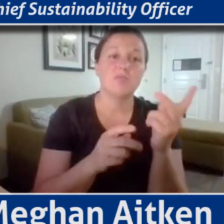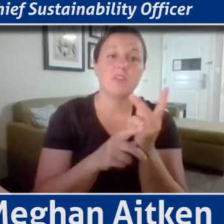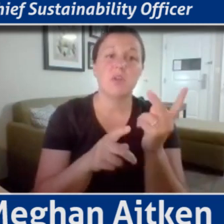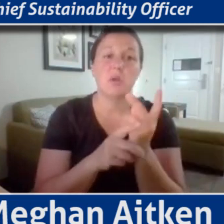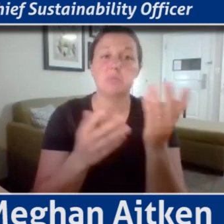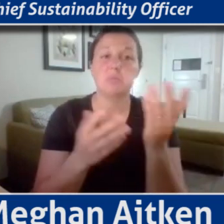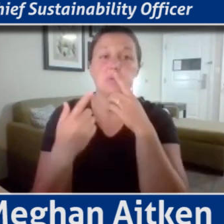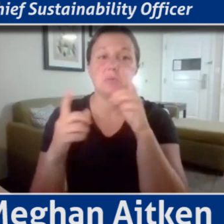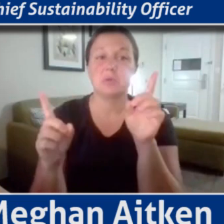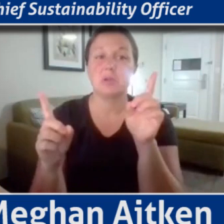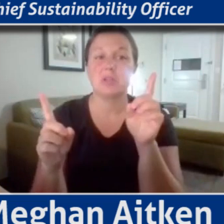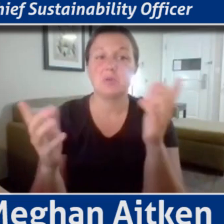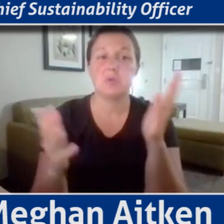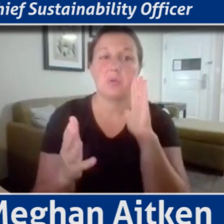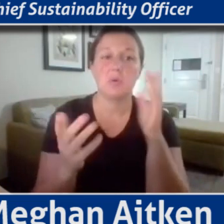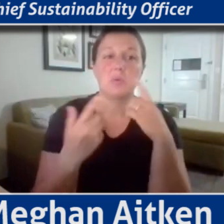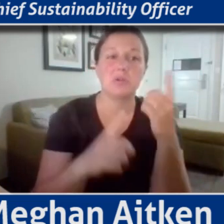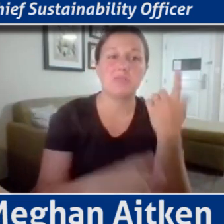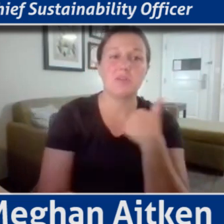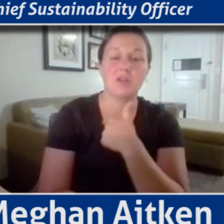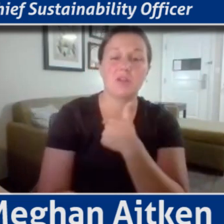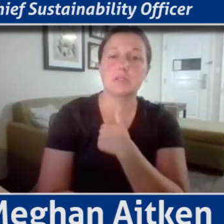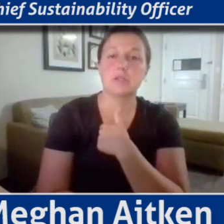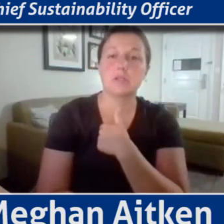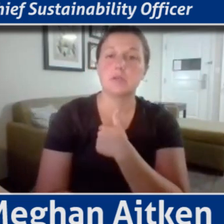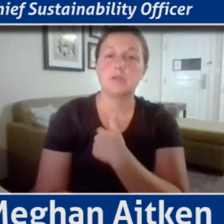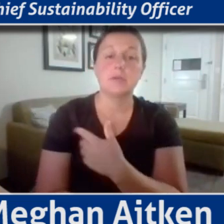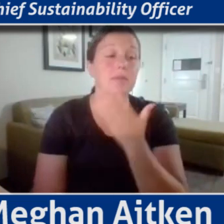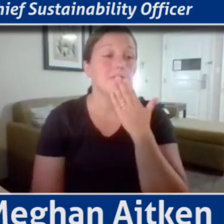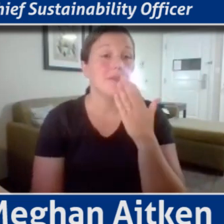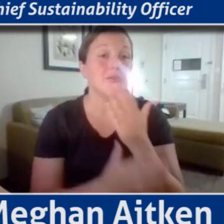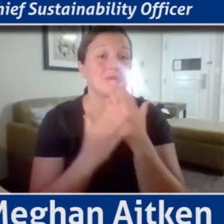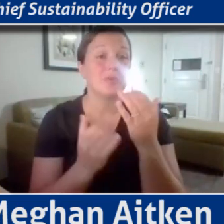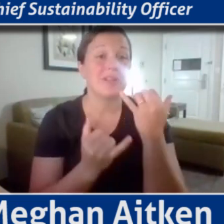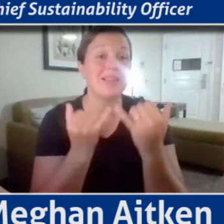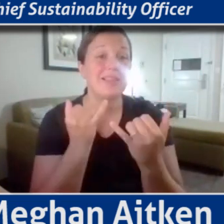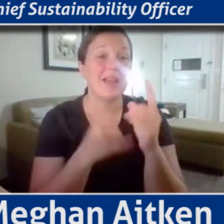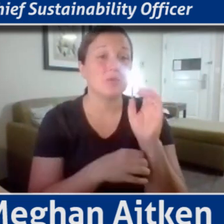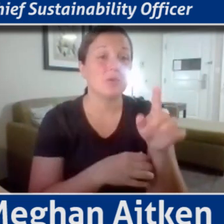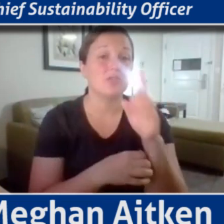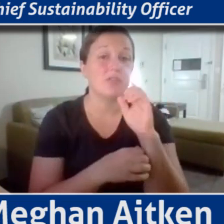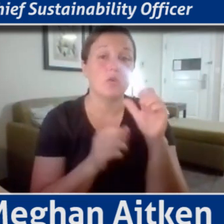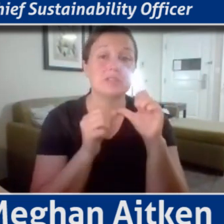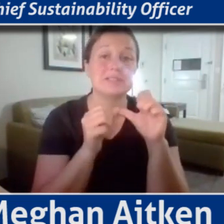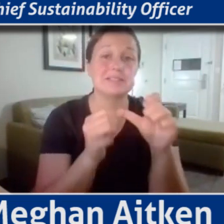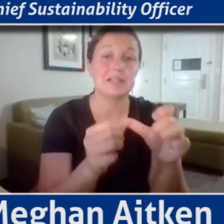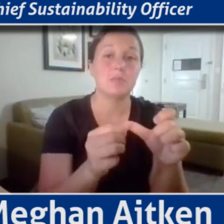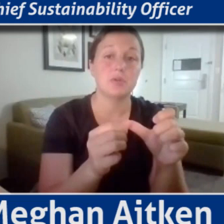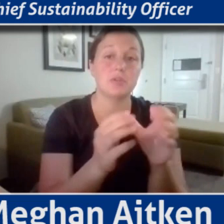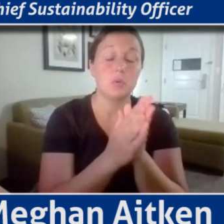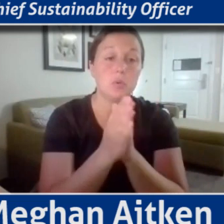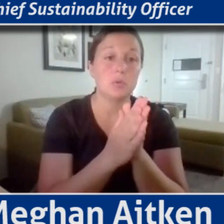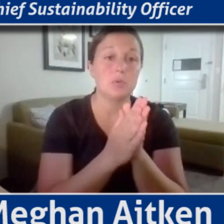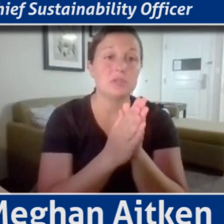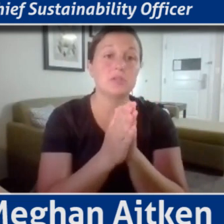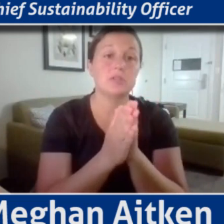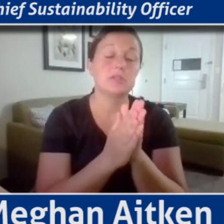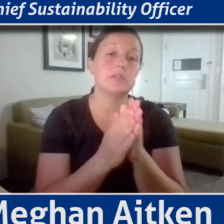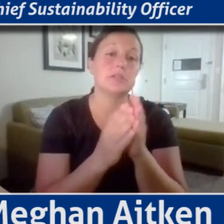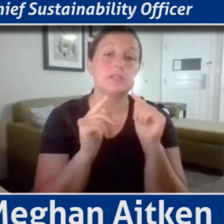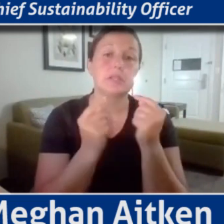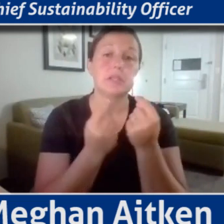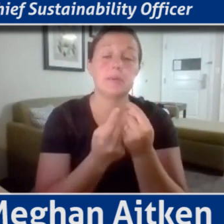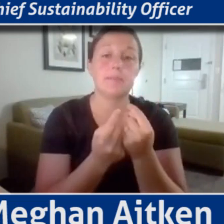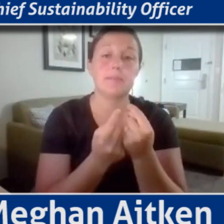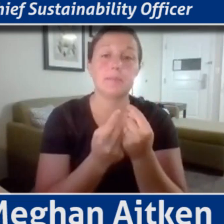That makes sense. Thank you so much. Just one last question for the sustainability resilience team in general. I'm curious,